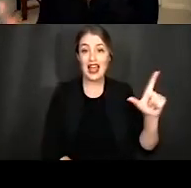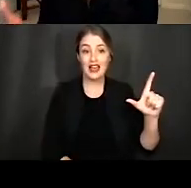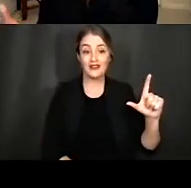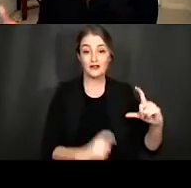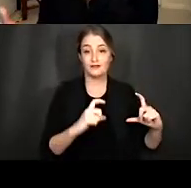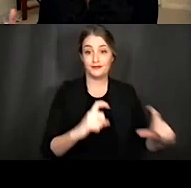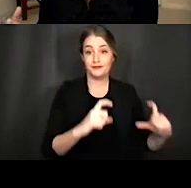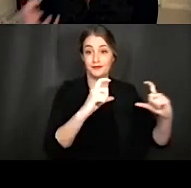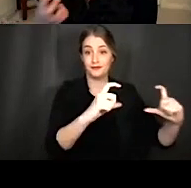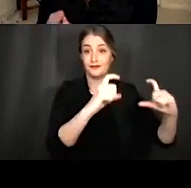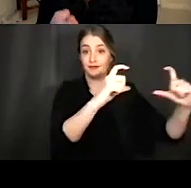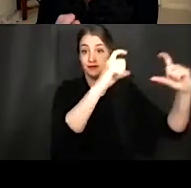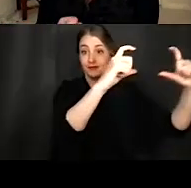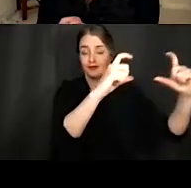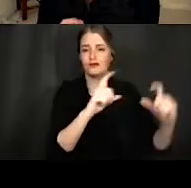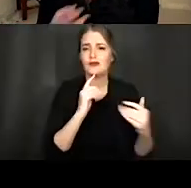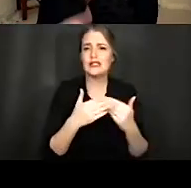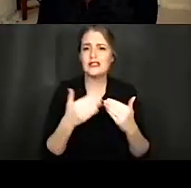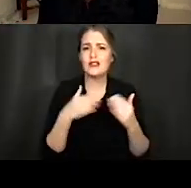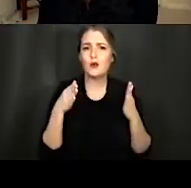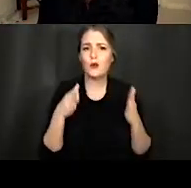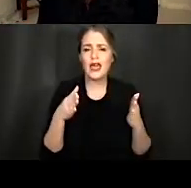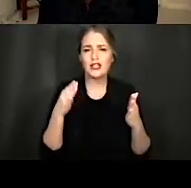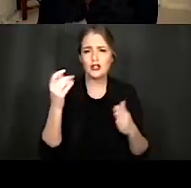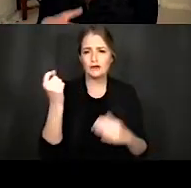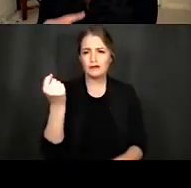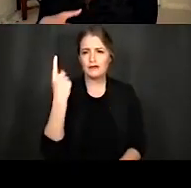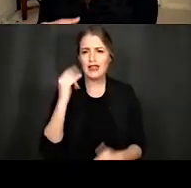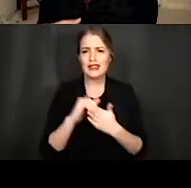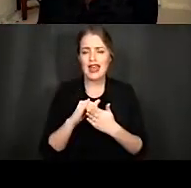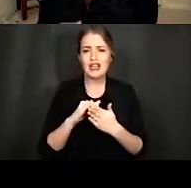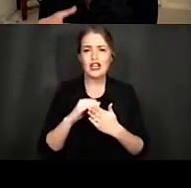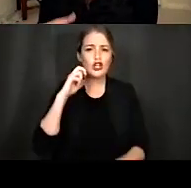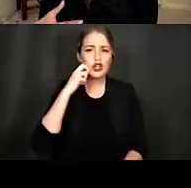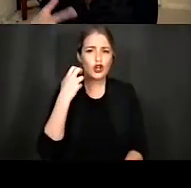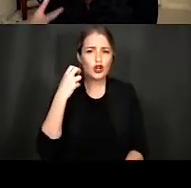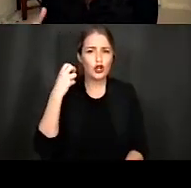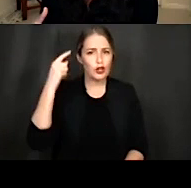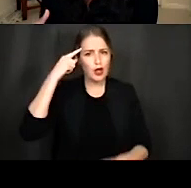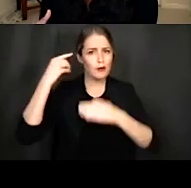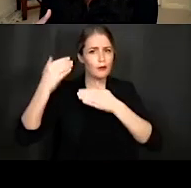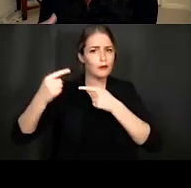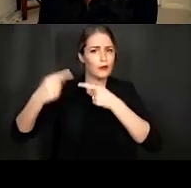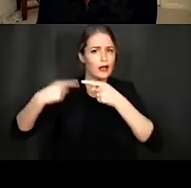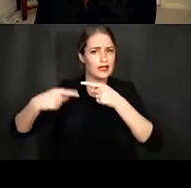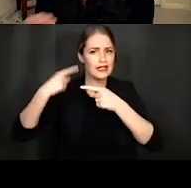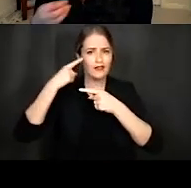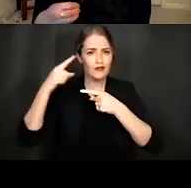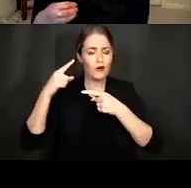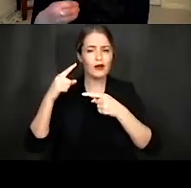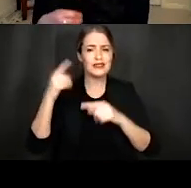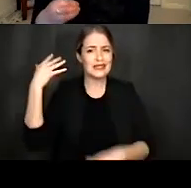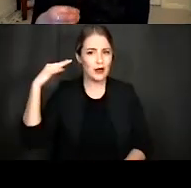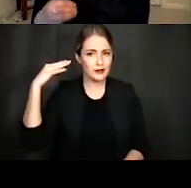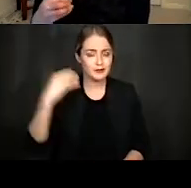convenient way to conceptualize the neural processing that goes into perceiving a sound. So